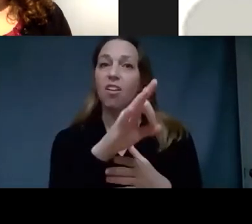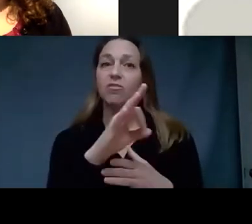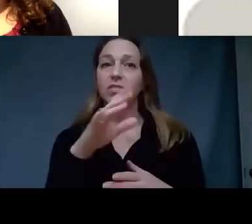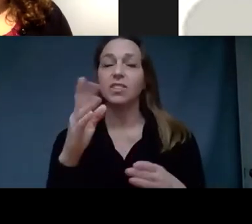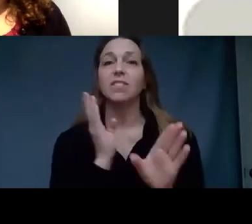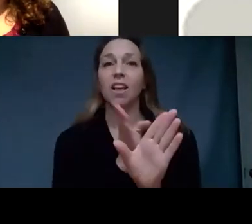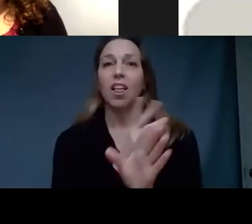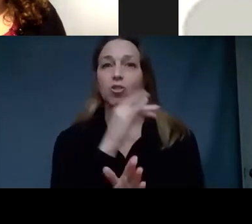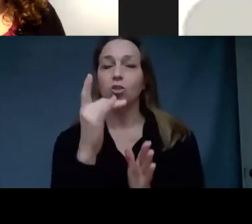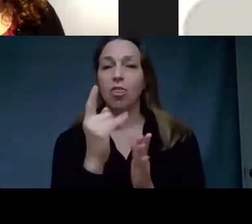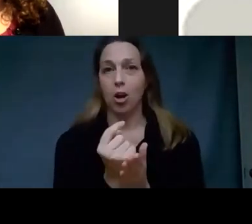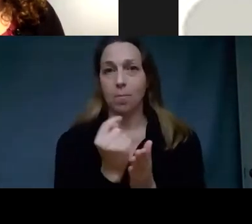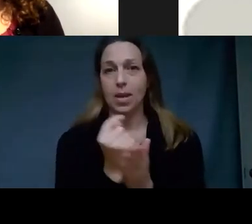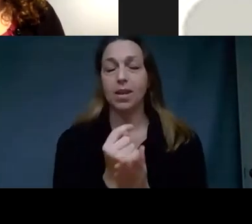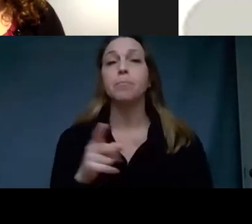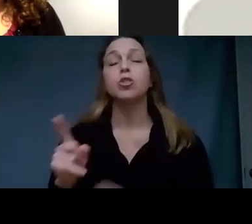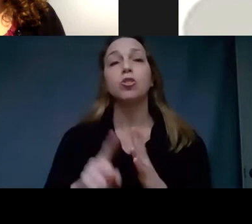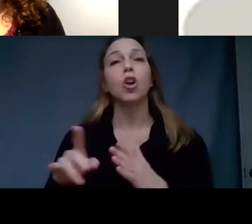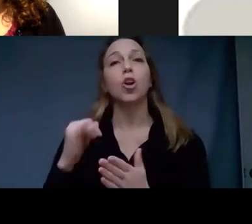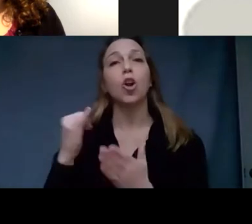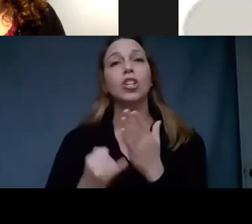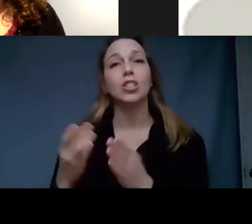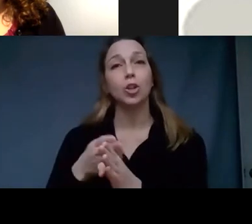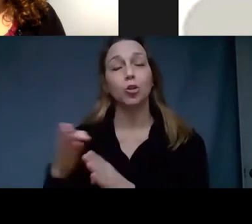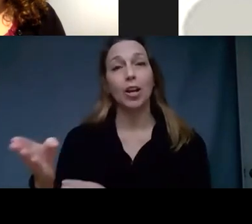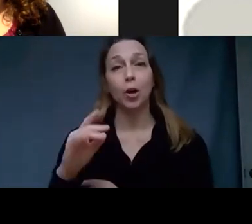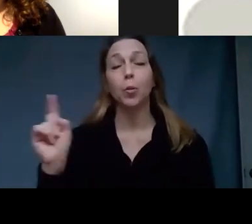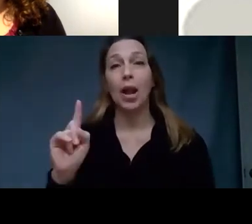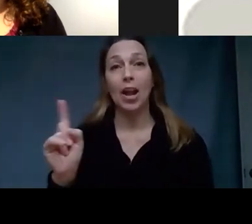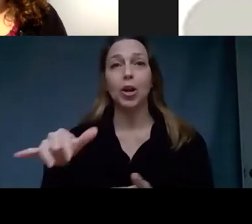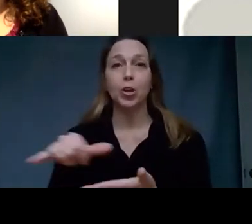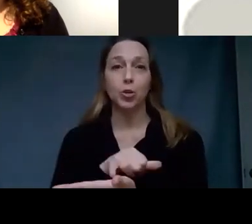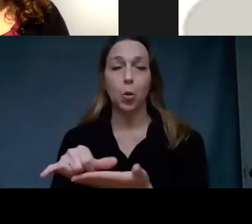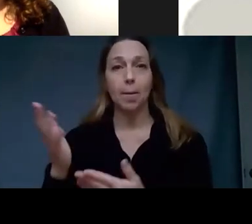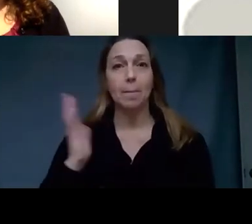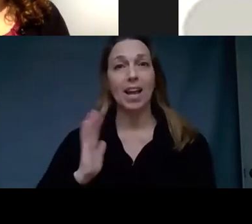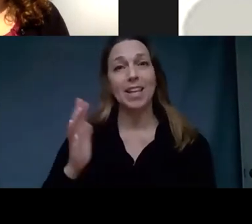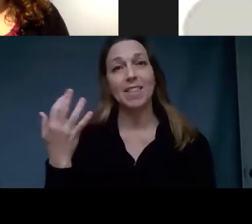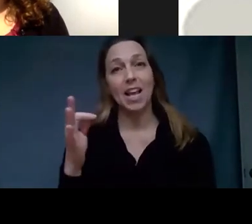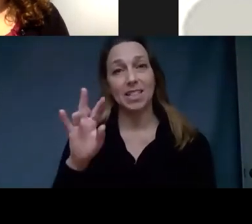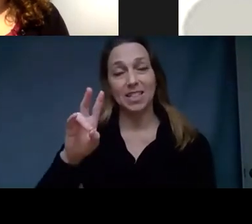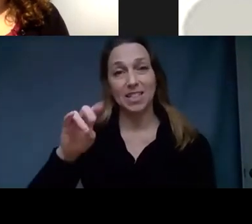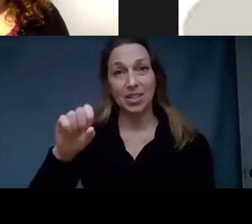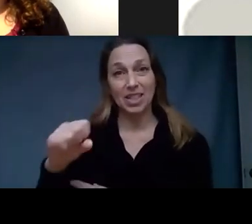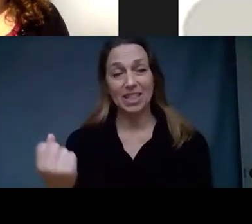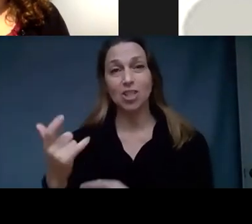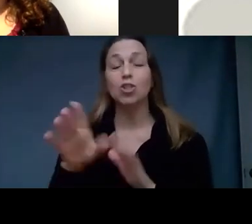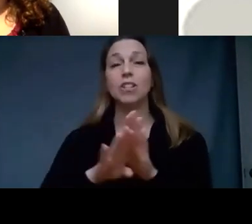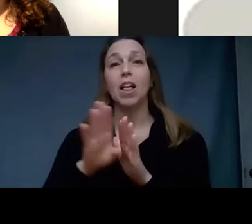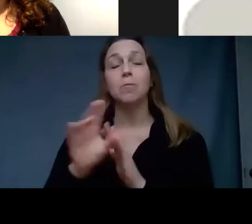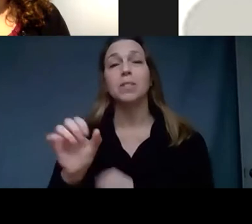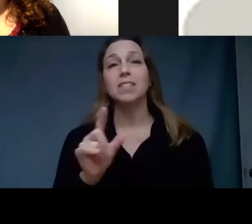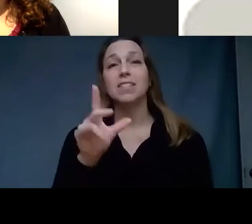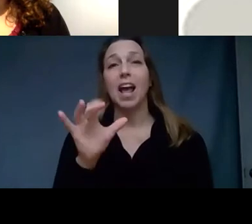Lyshak began her artistic career in New York's East Village in the 1970s, developing a style of painting that